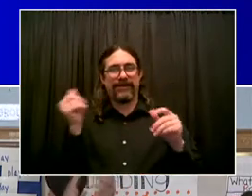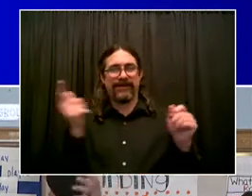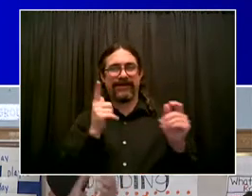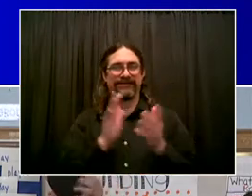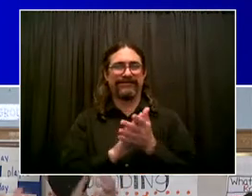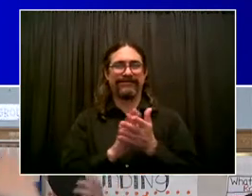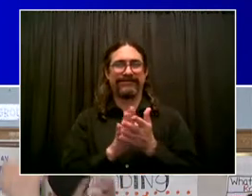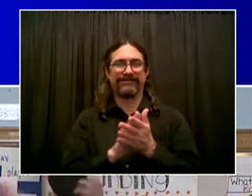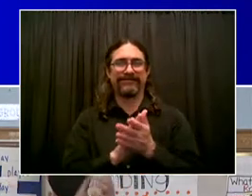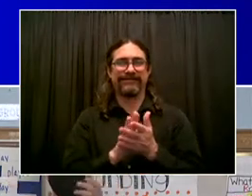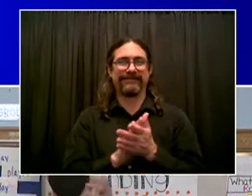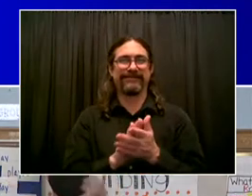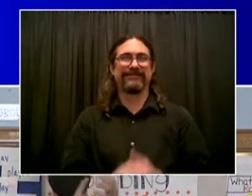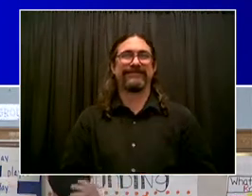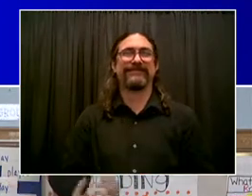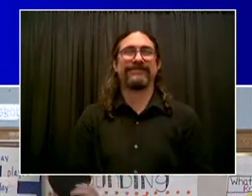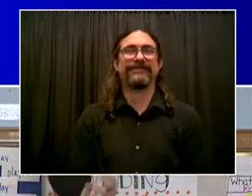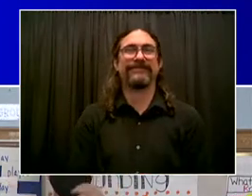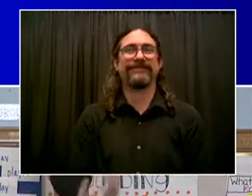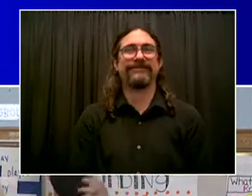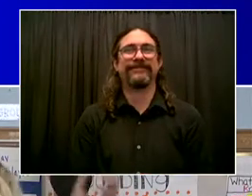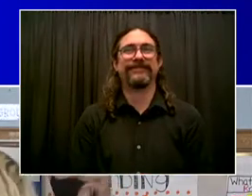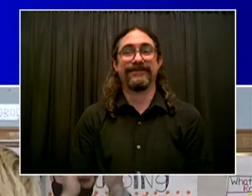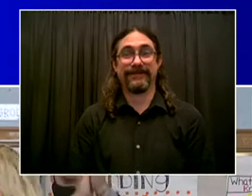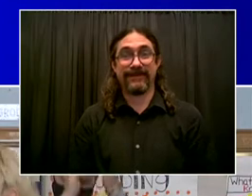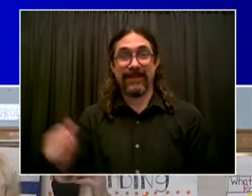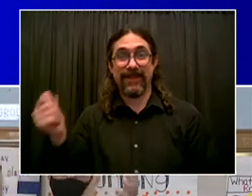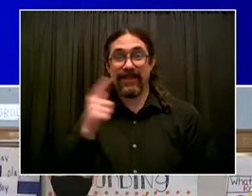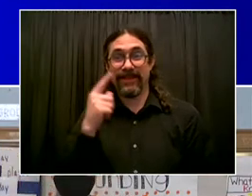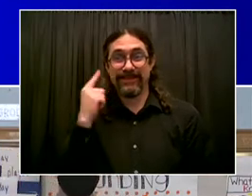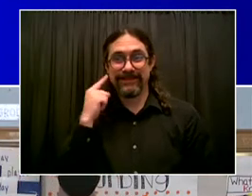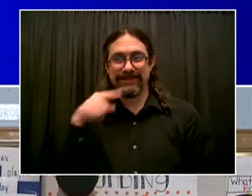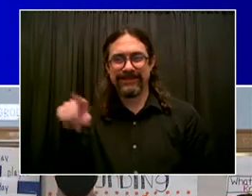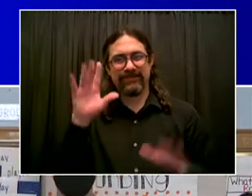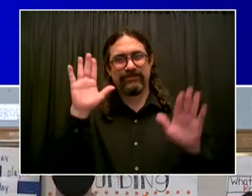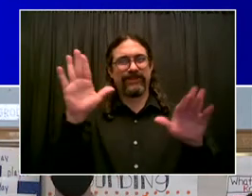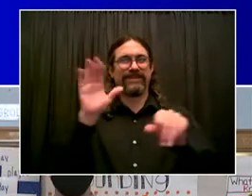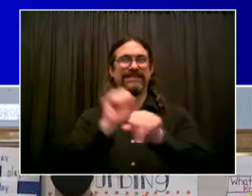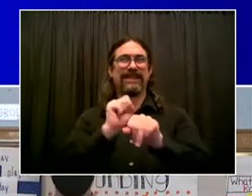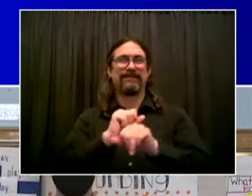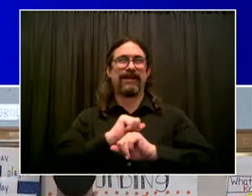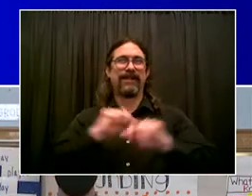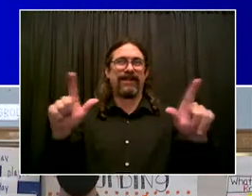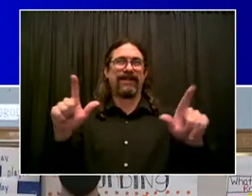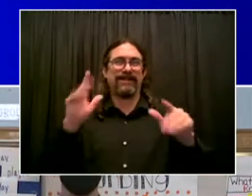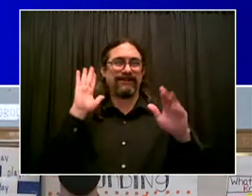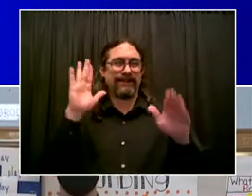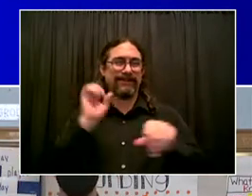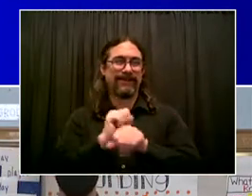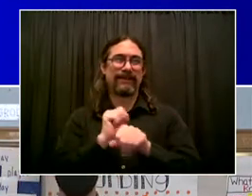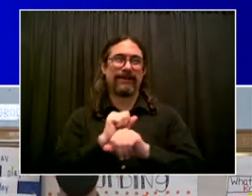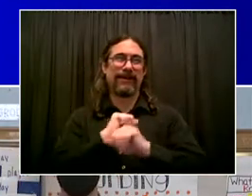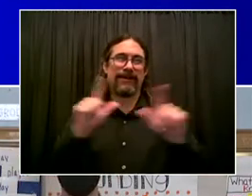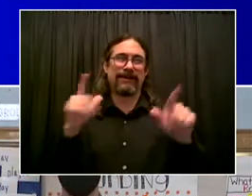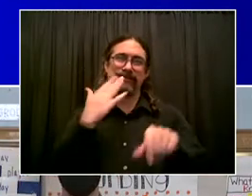Hope you can hear our applause all the way from City Hall. You guys have done an amazing job. Really amazing job. Thank you.